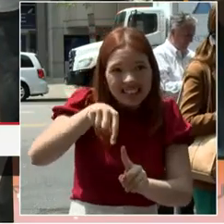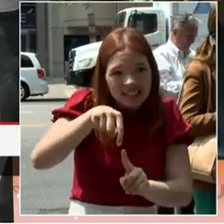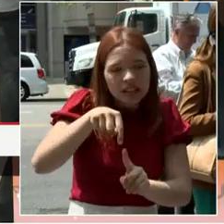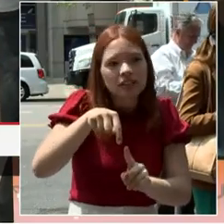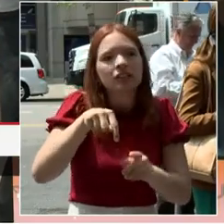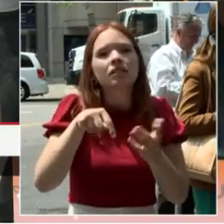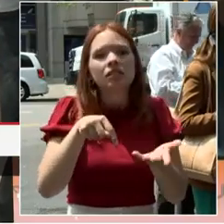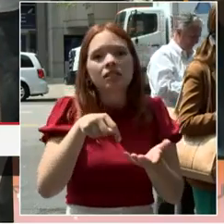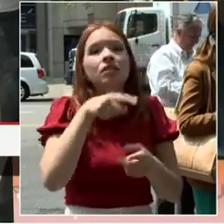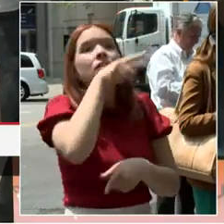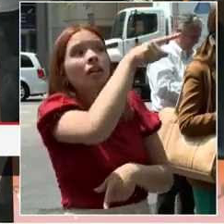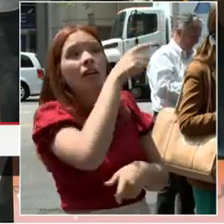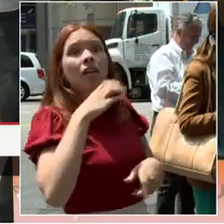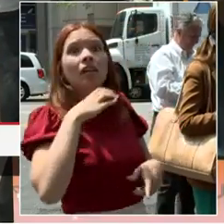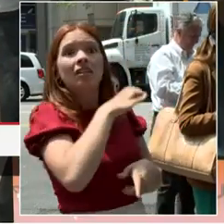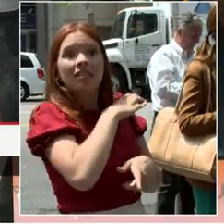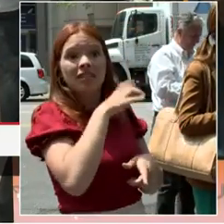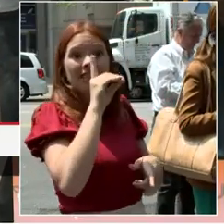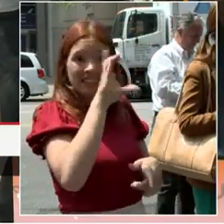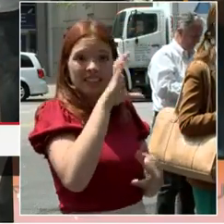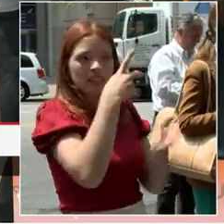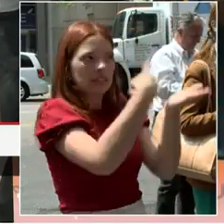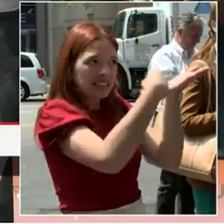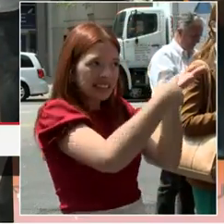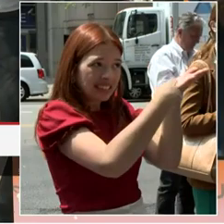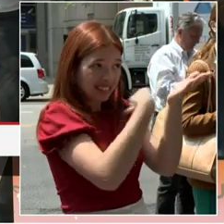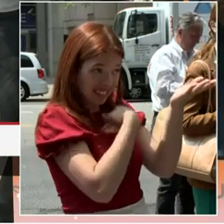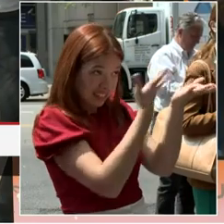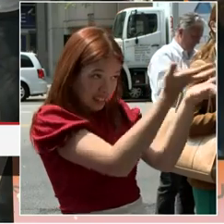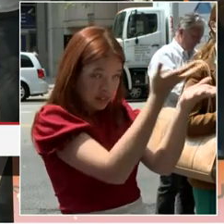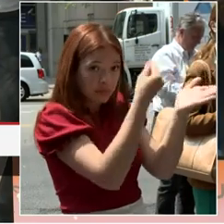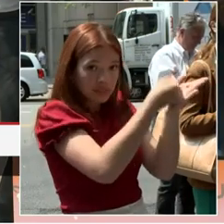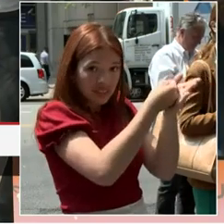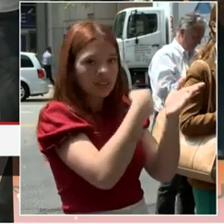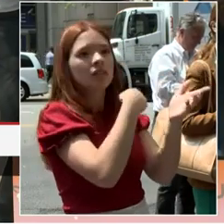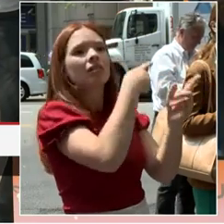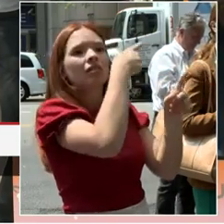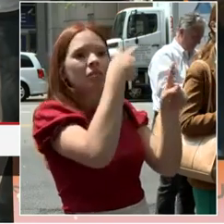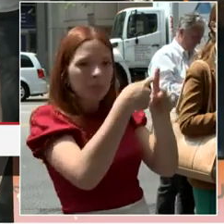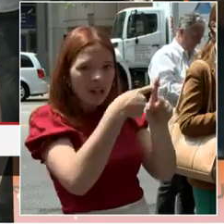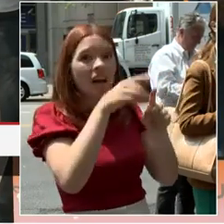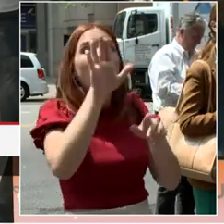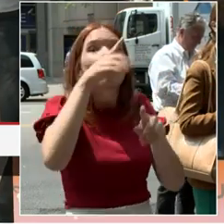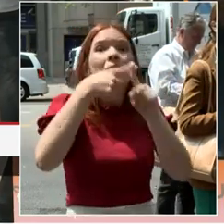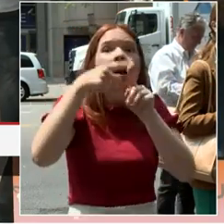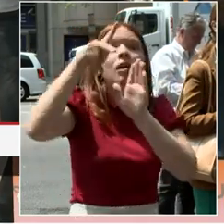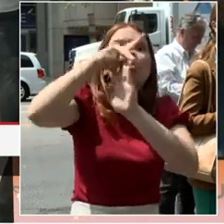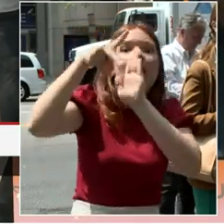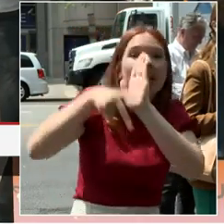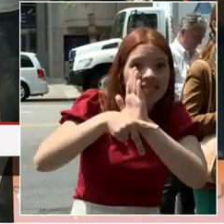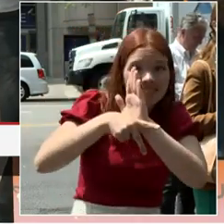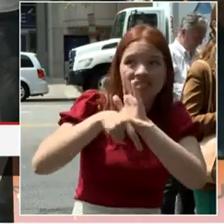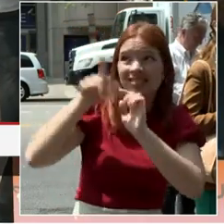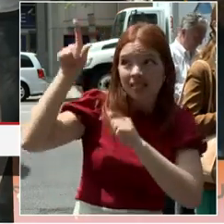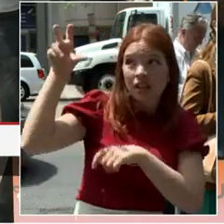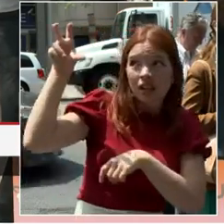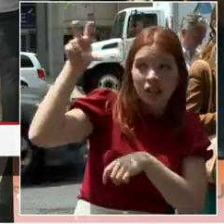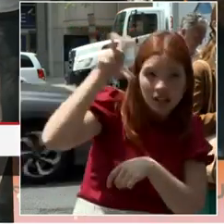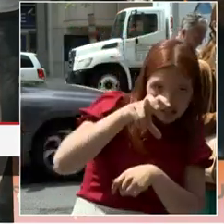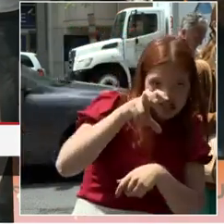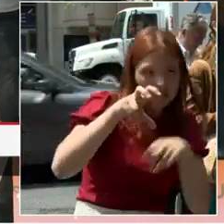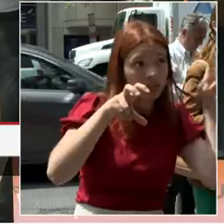now. But they also need a policy environment that encourages innovation,